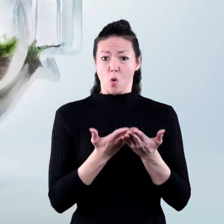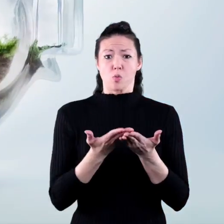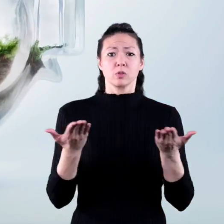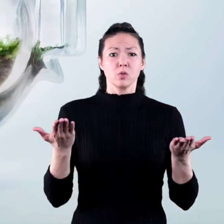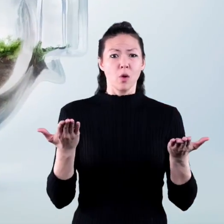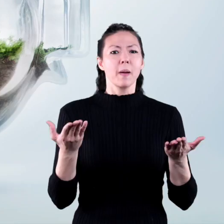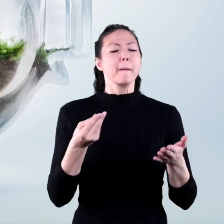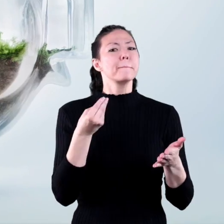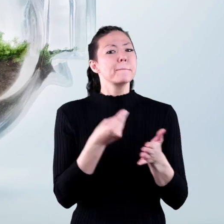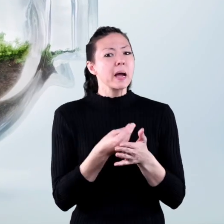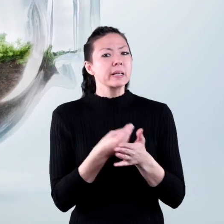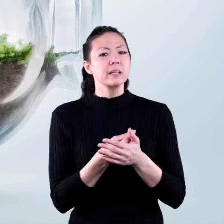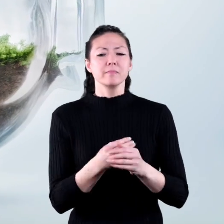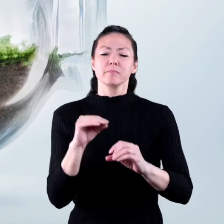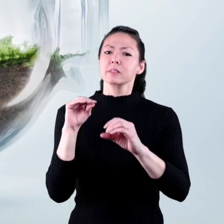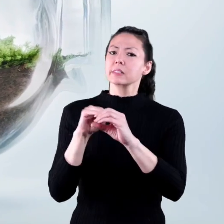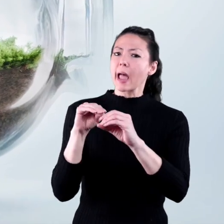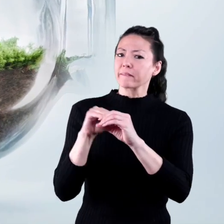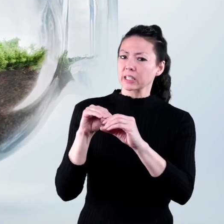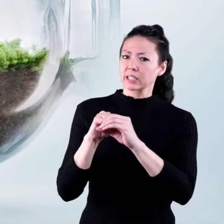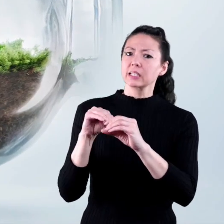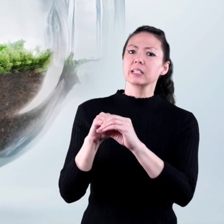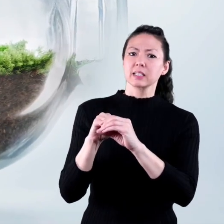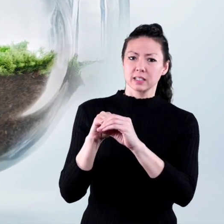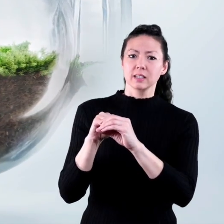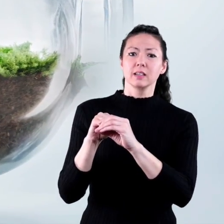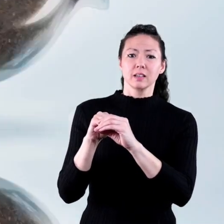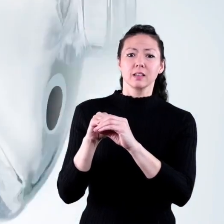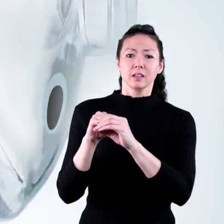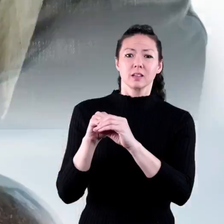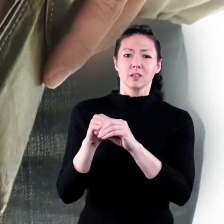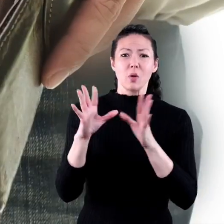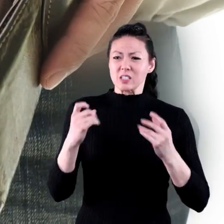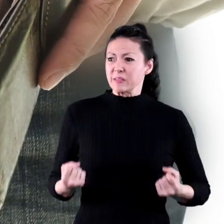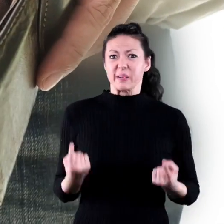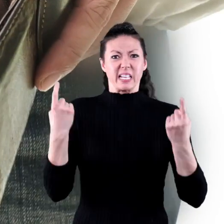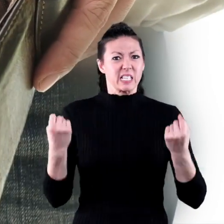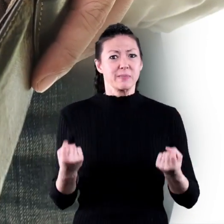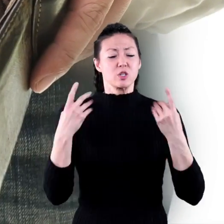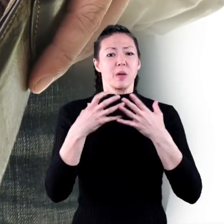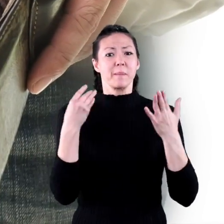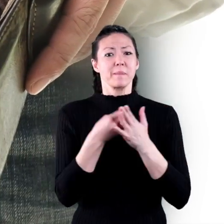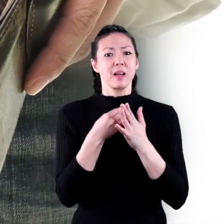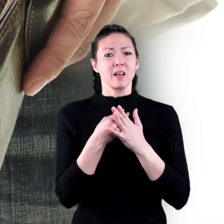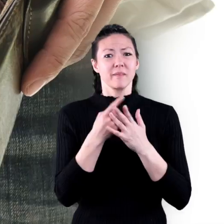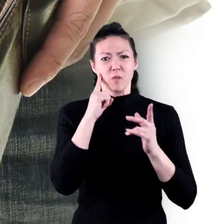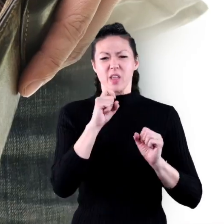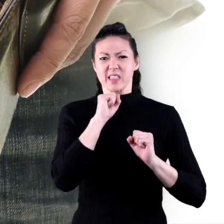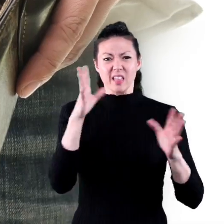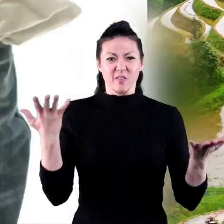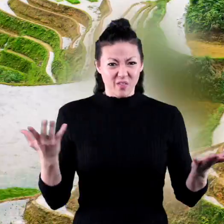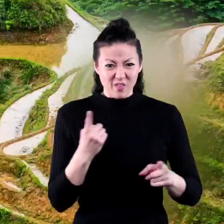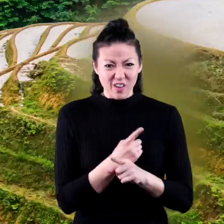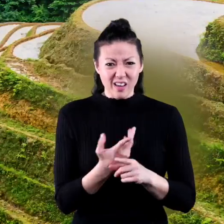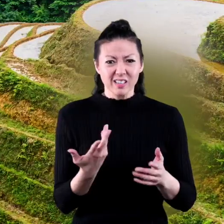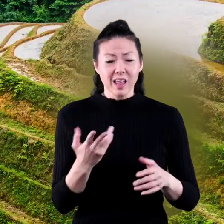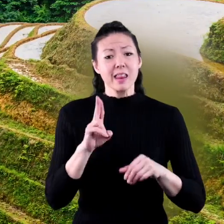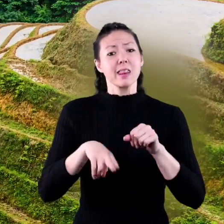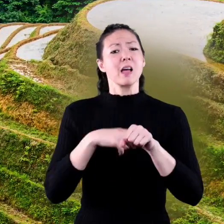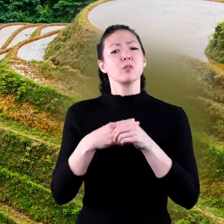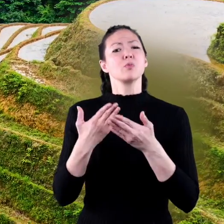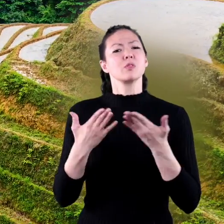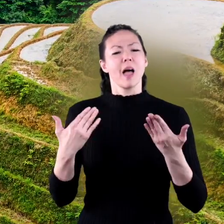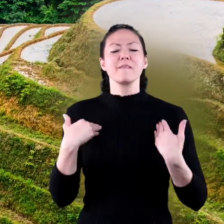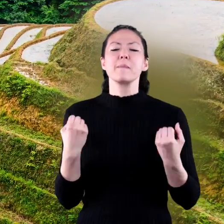resources is like money in a savings account. You don't want to spend all your money so you have nothing, right? Much of our natural